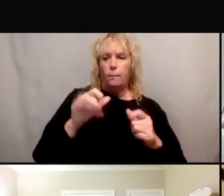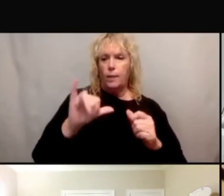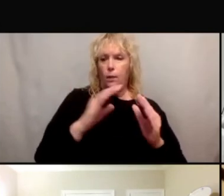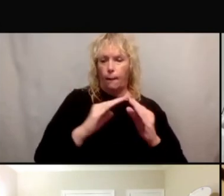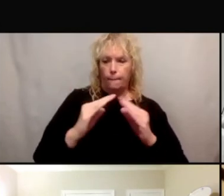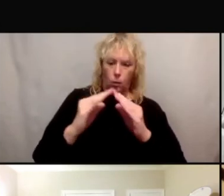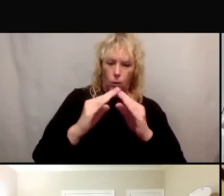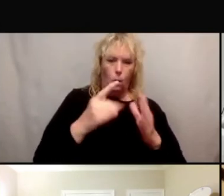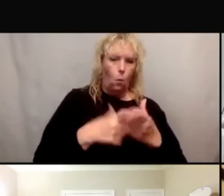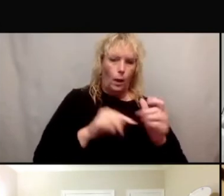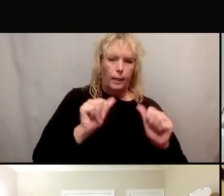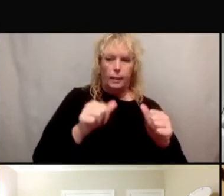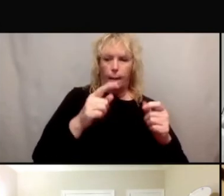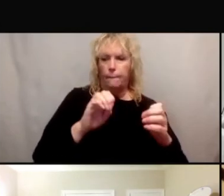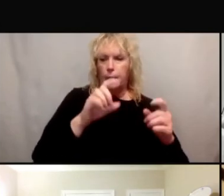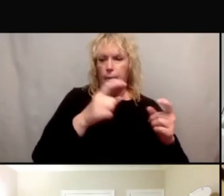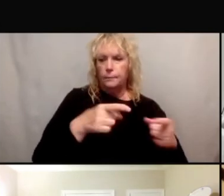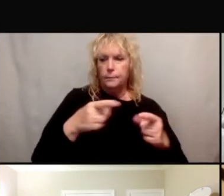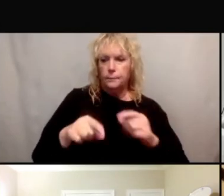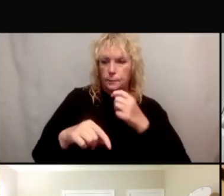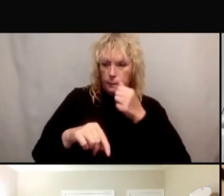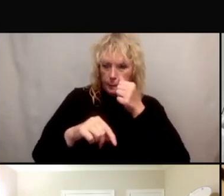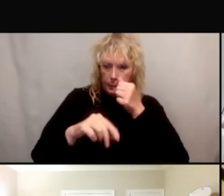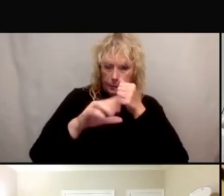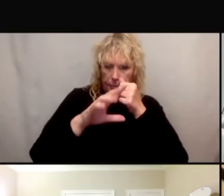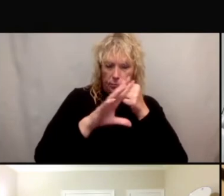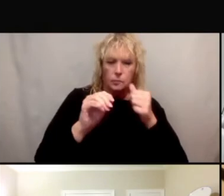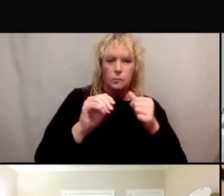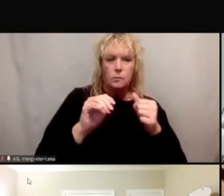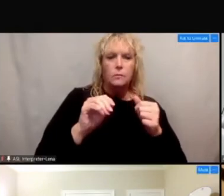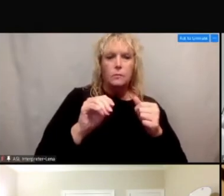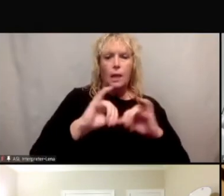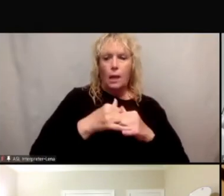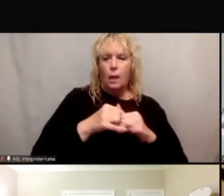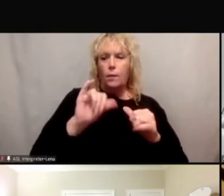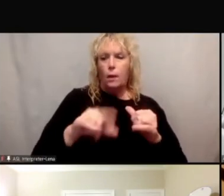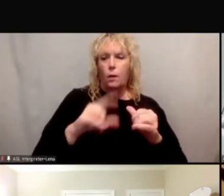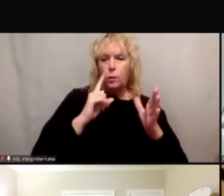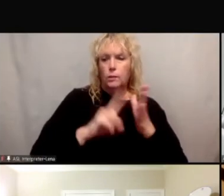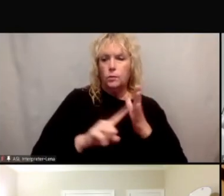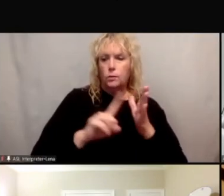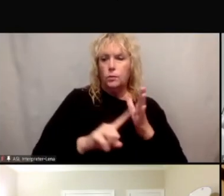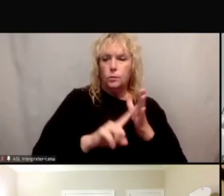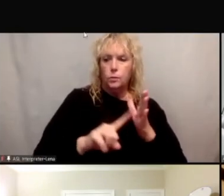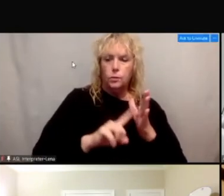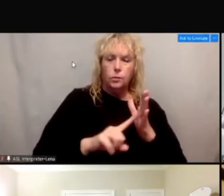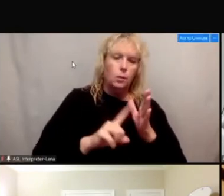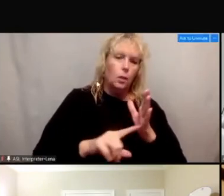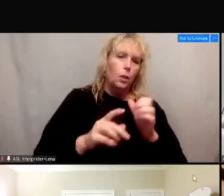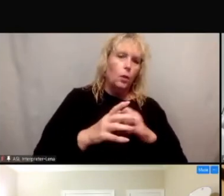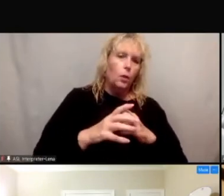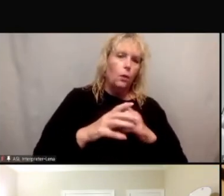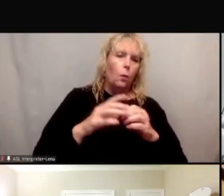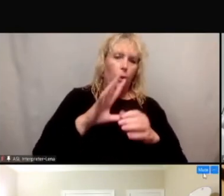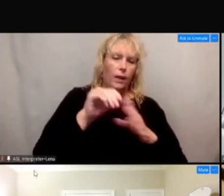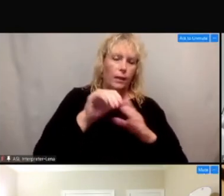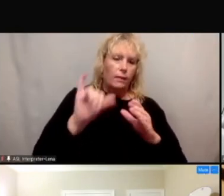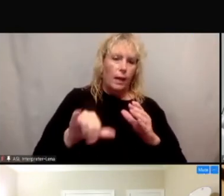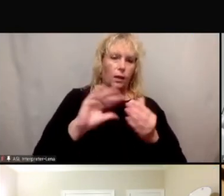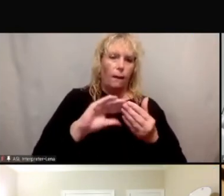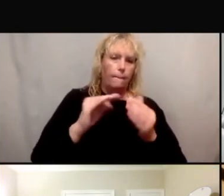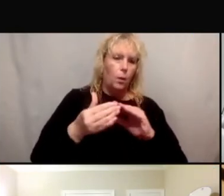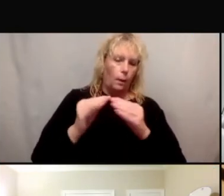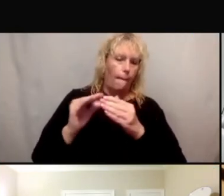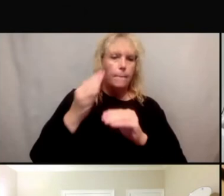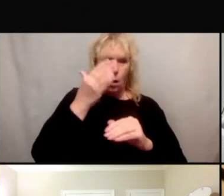done. Right. And how research actually matters to various individuals within communities is important because